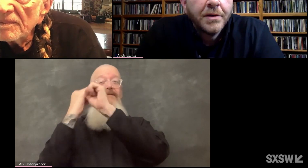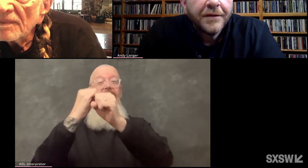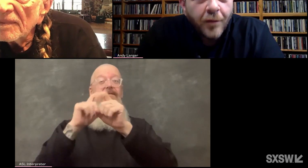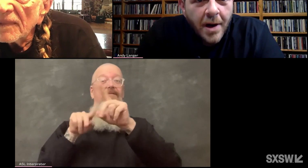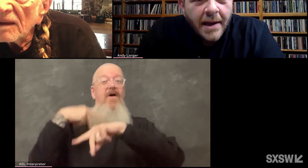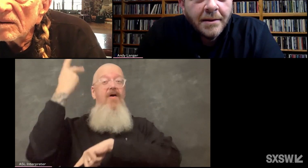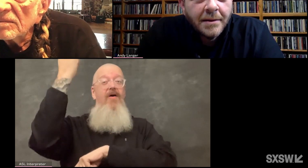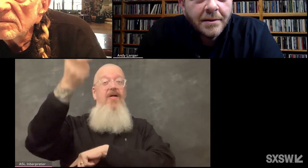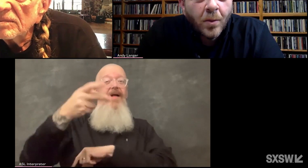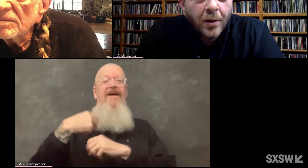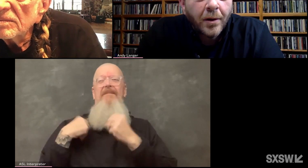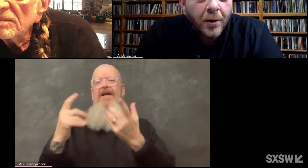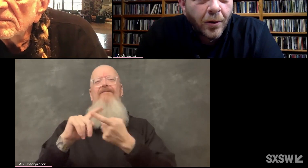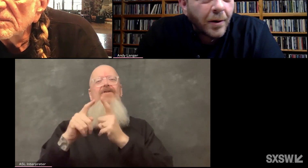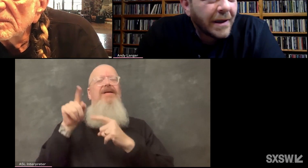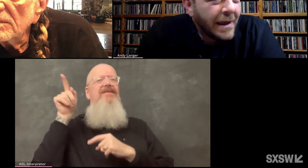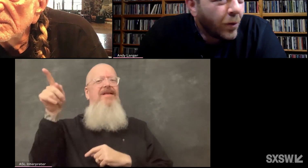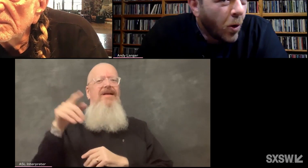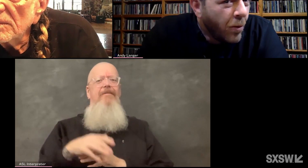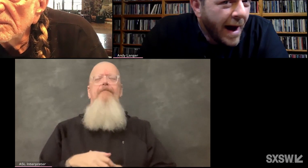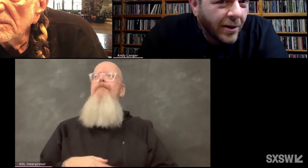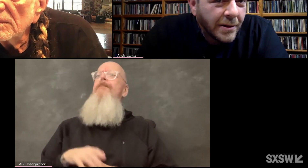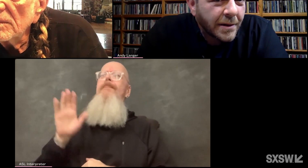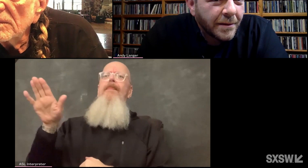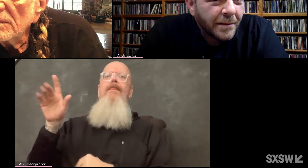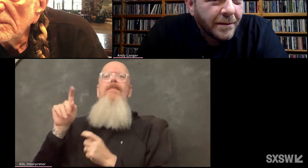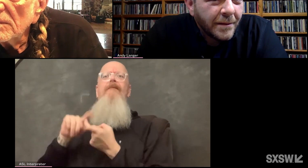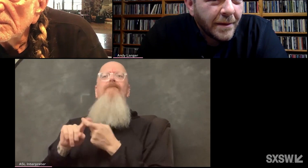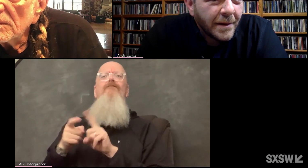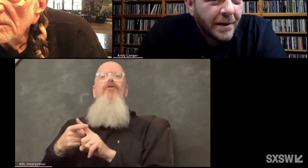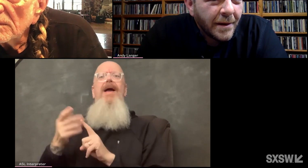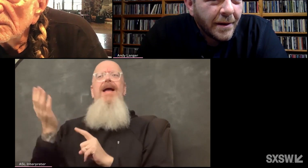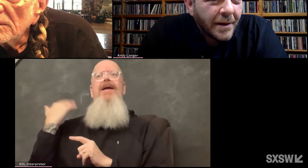And those friends were early role models?